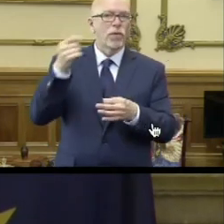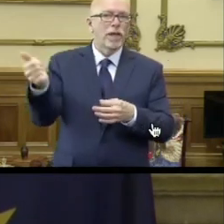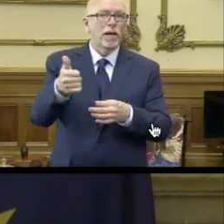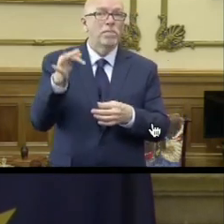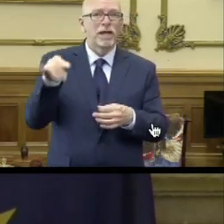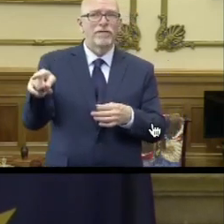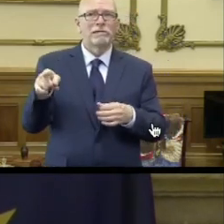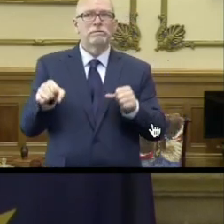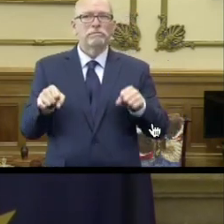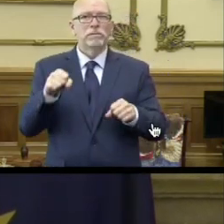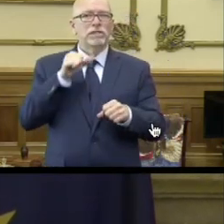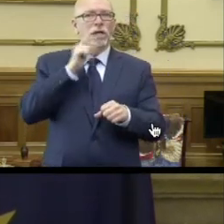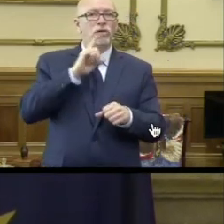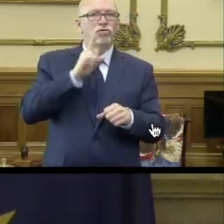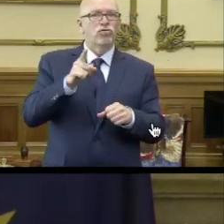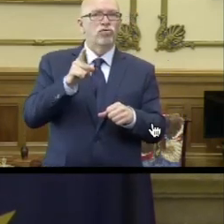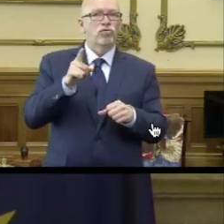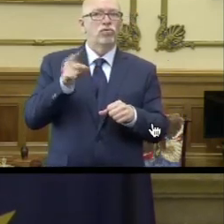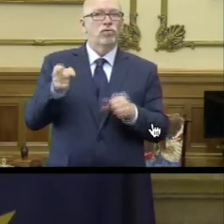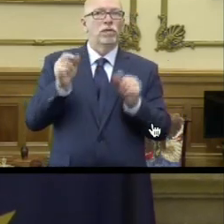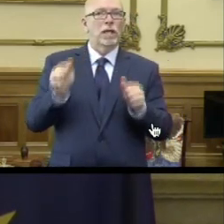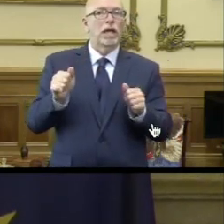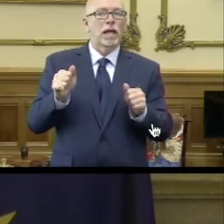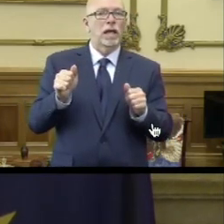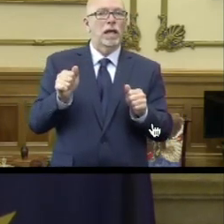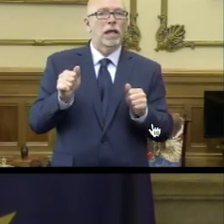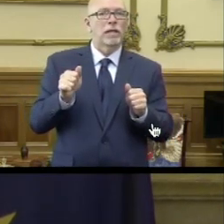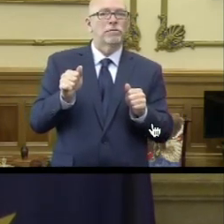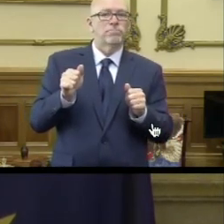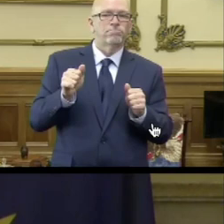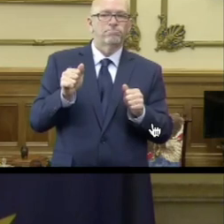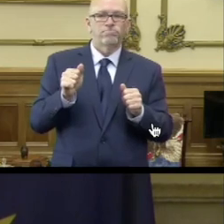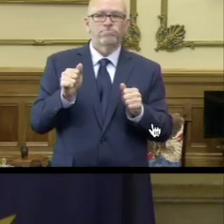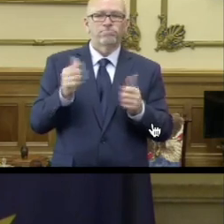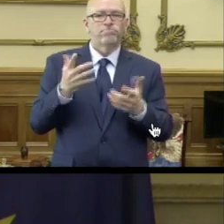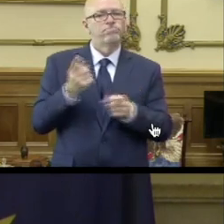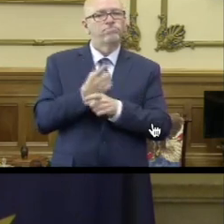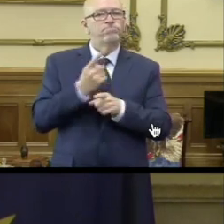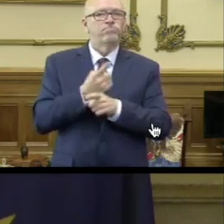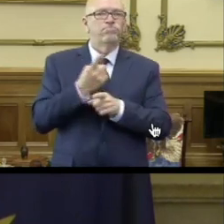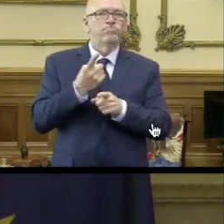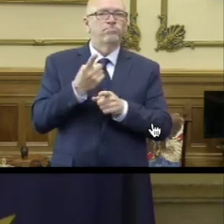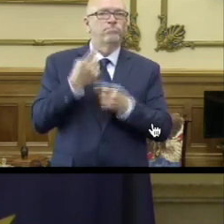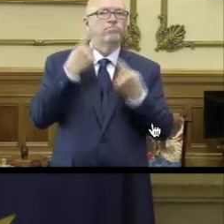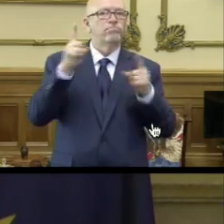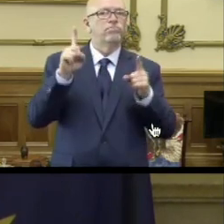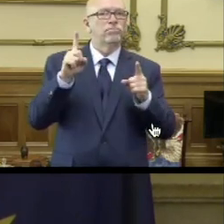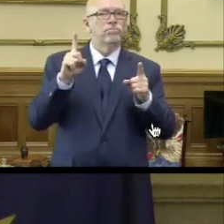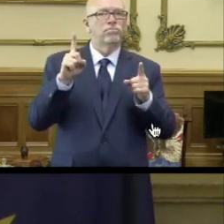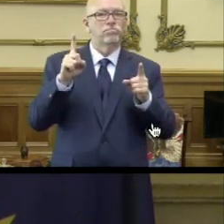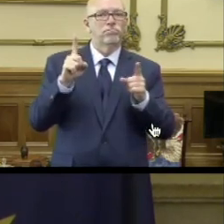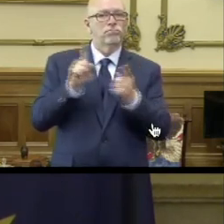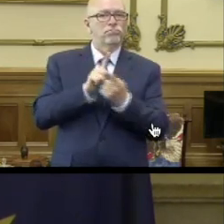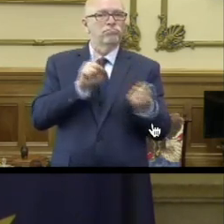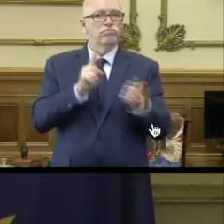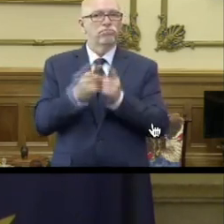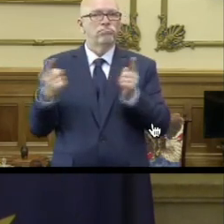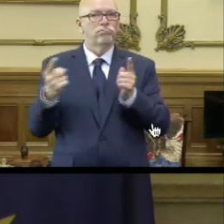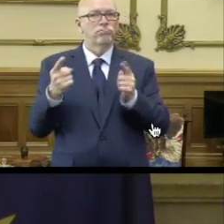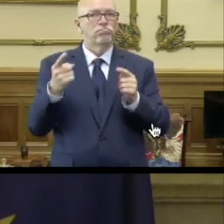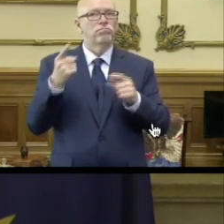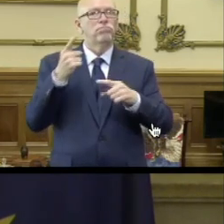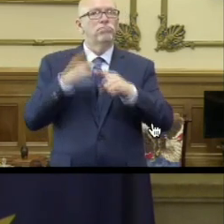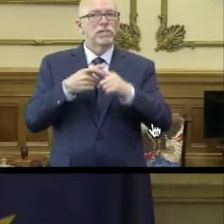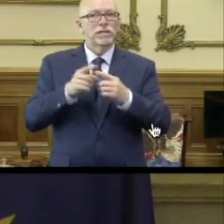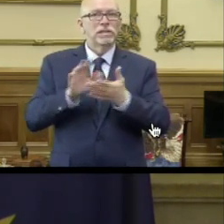they're questioning whether they can adequately or successfully physically distance and all the